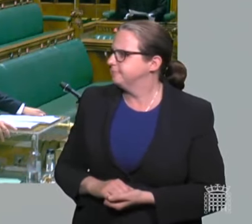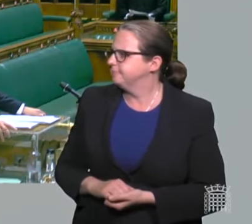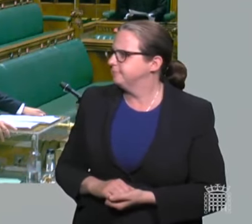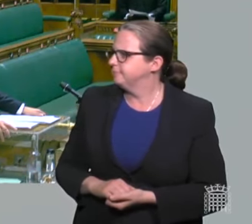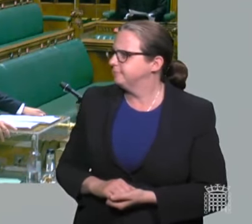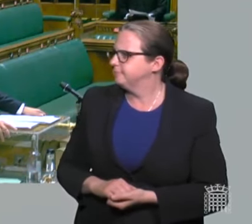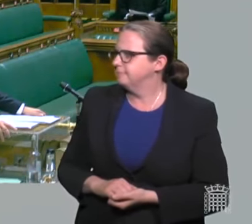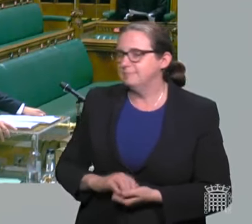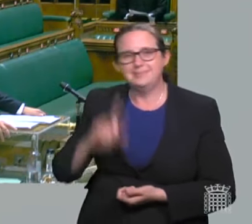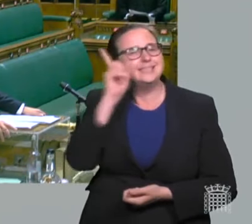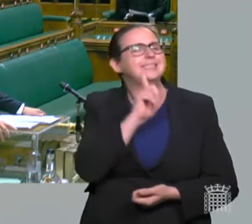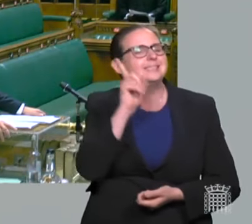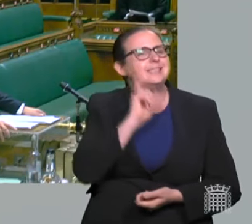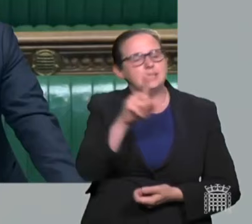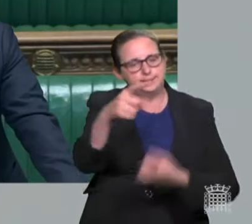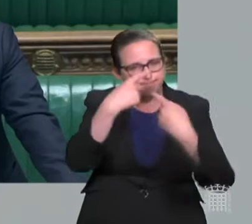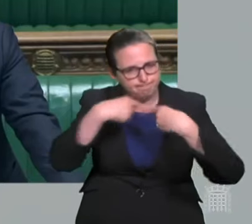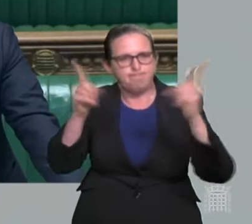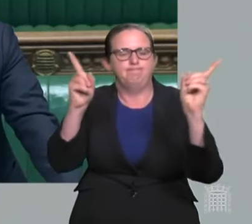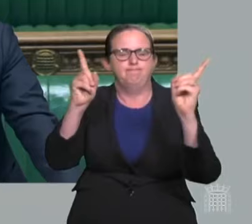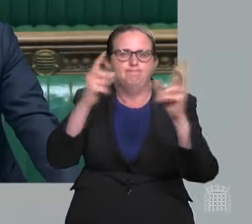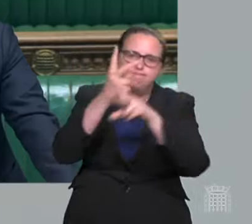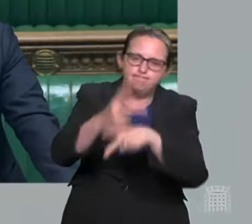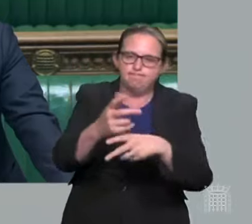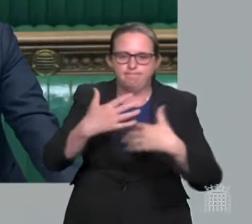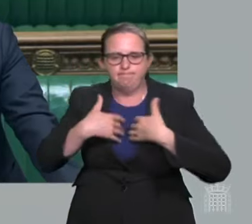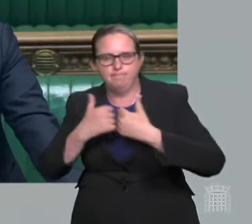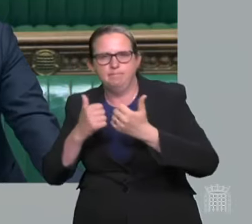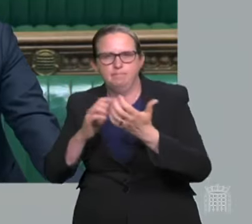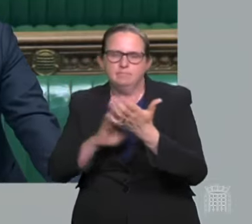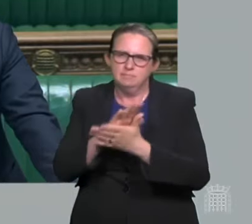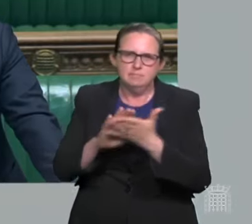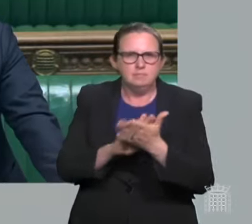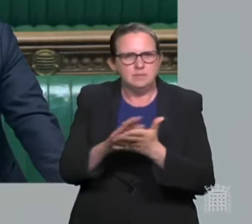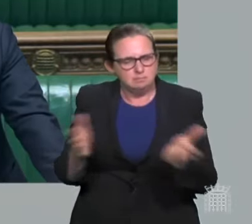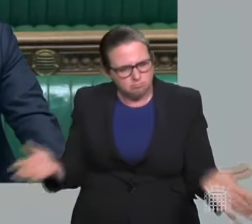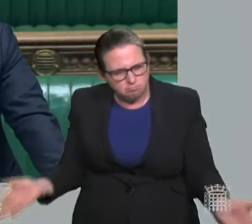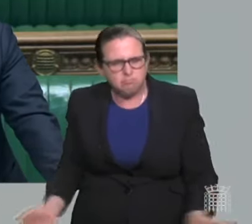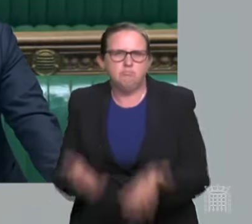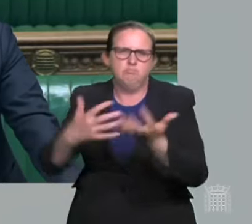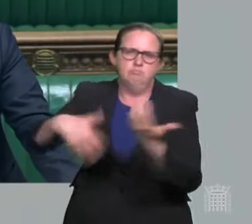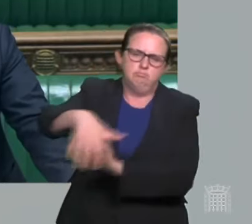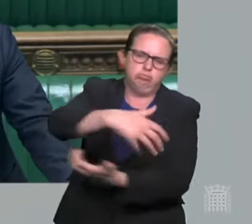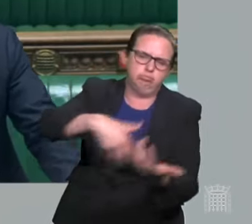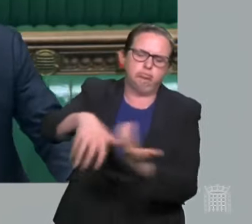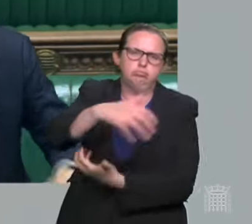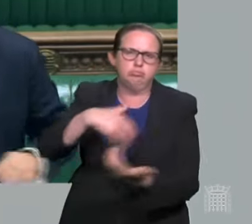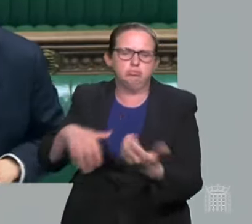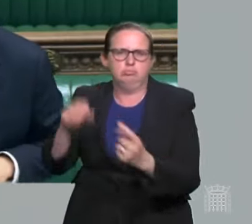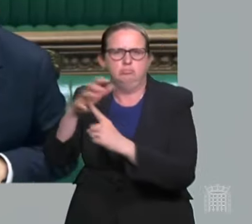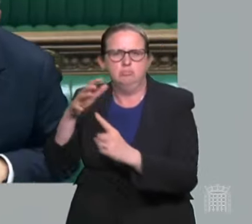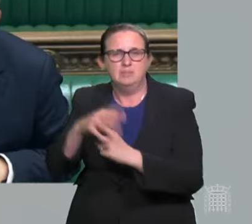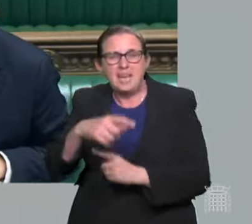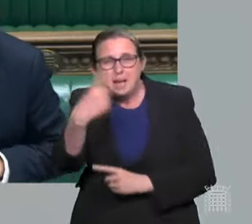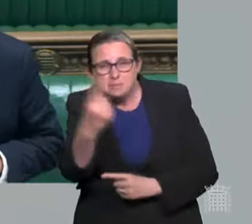is to lift all restrictions. Now, know he boasts of his student years at Harvard studying pandemics, but I think